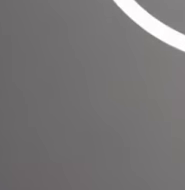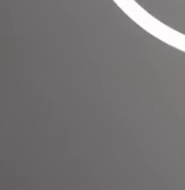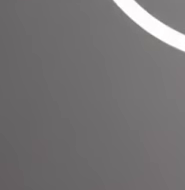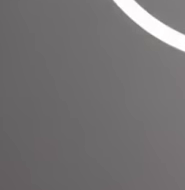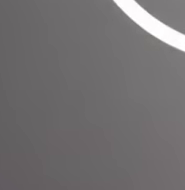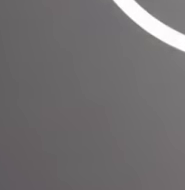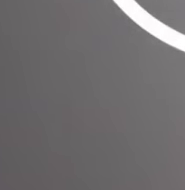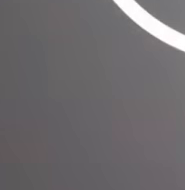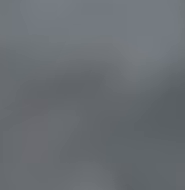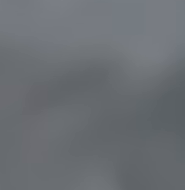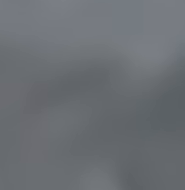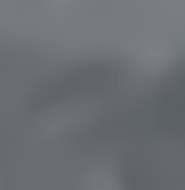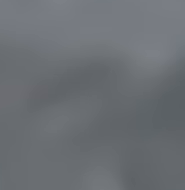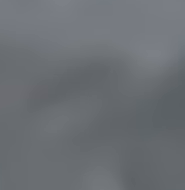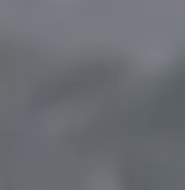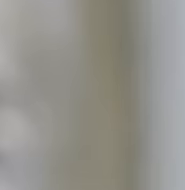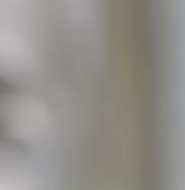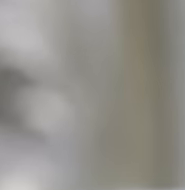We'll be right